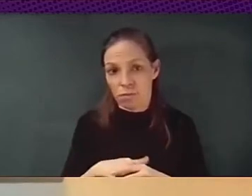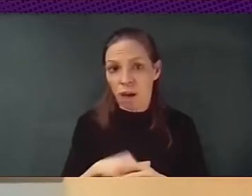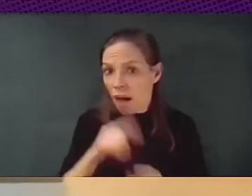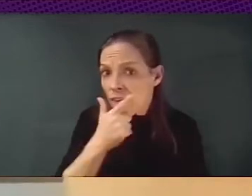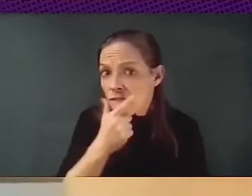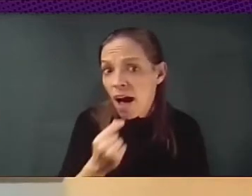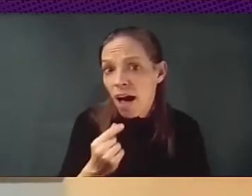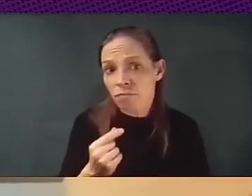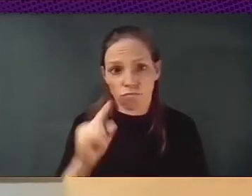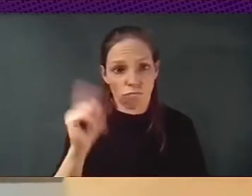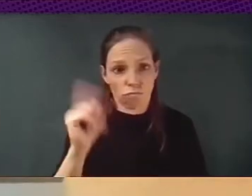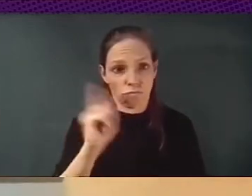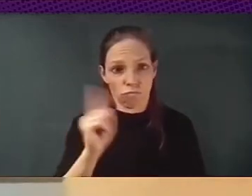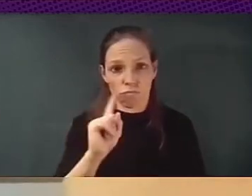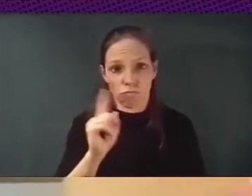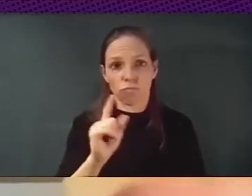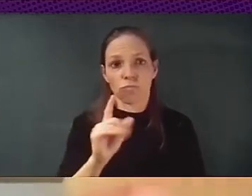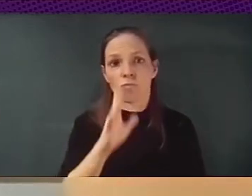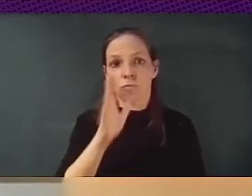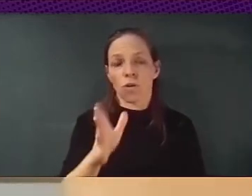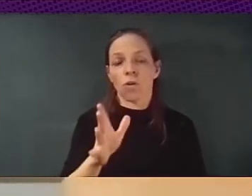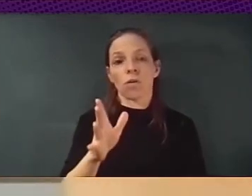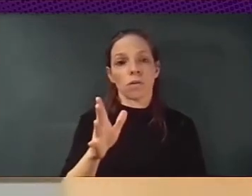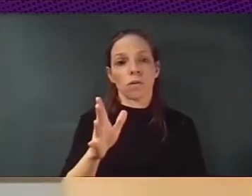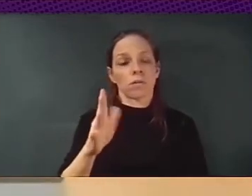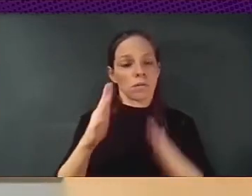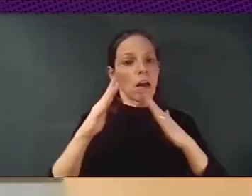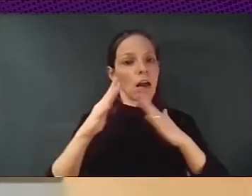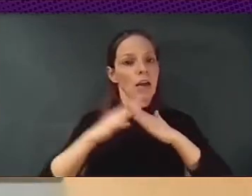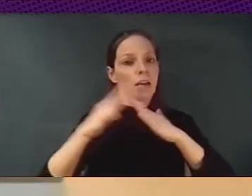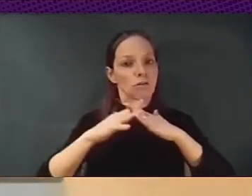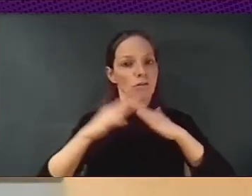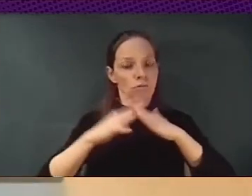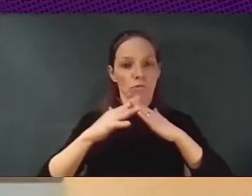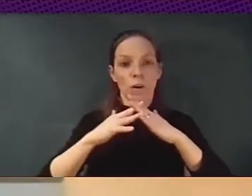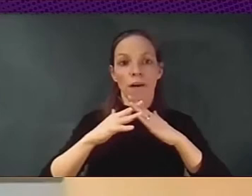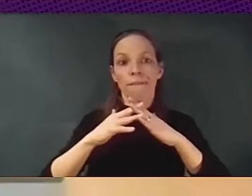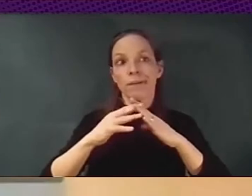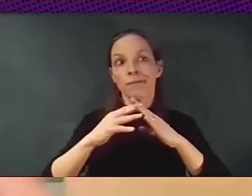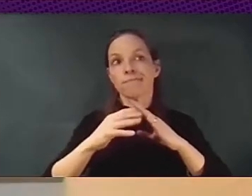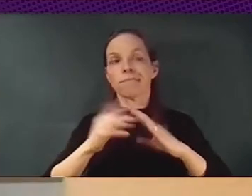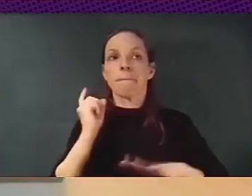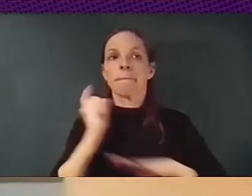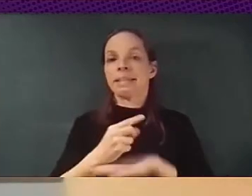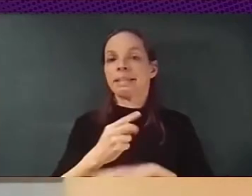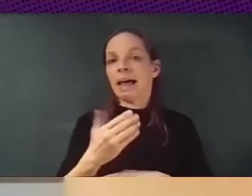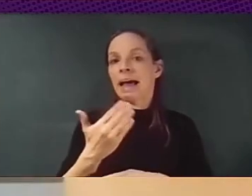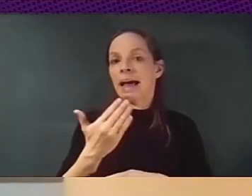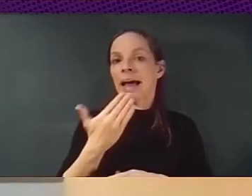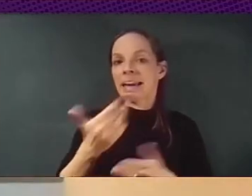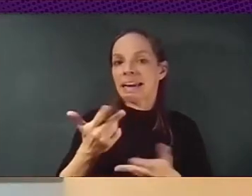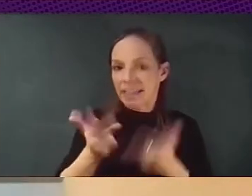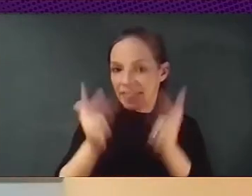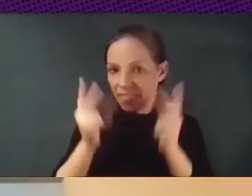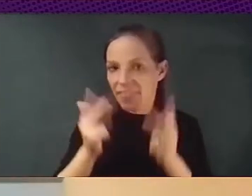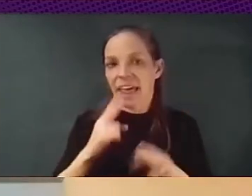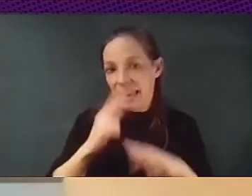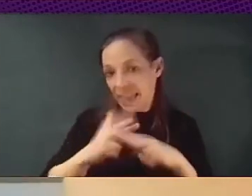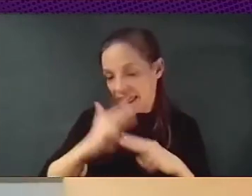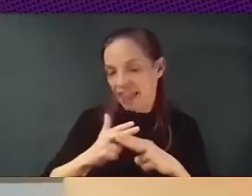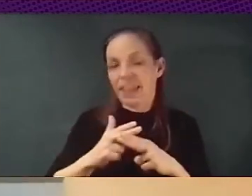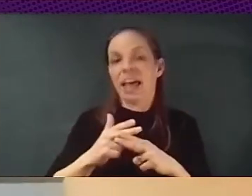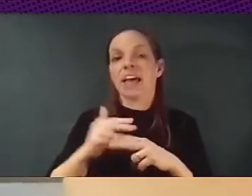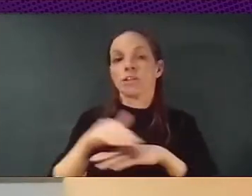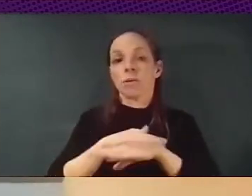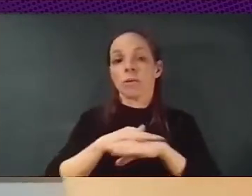infrastructure in government is very strong. I have to say that also the lobbying of these companies is very strong. So if I